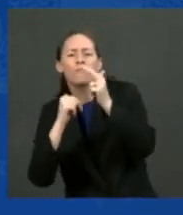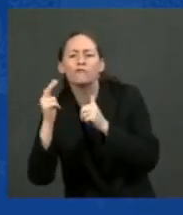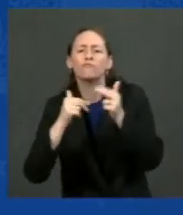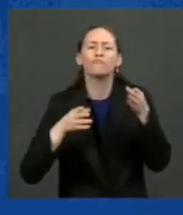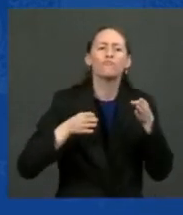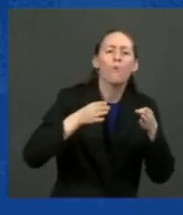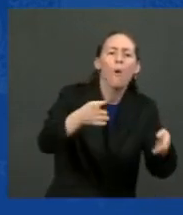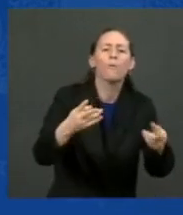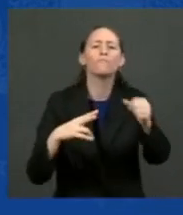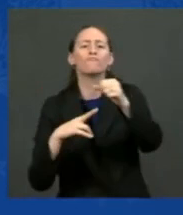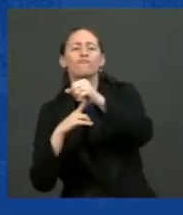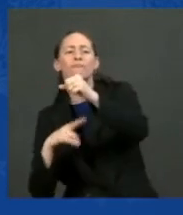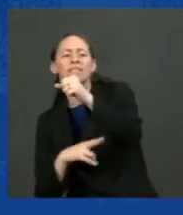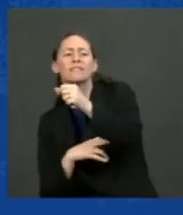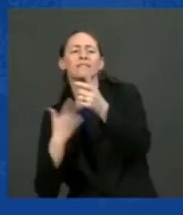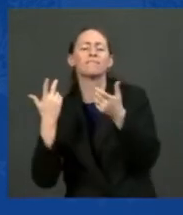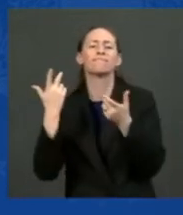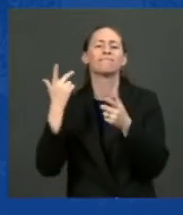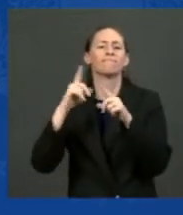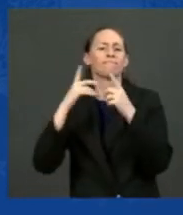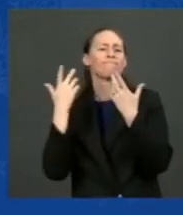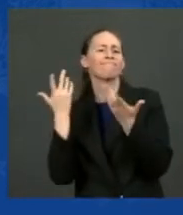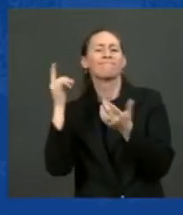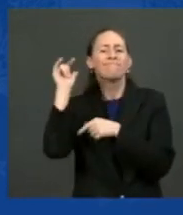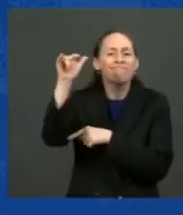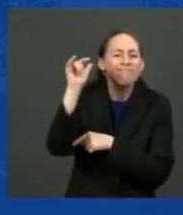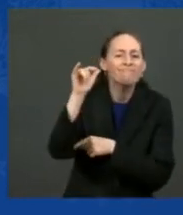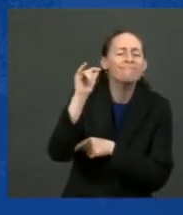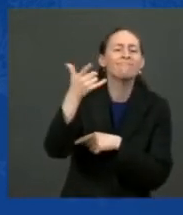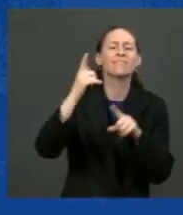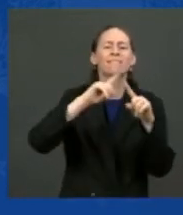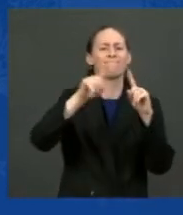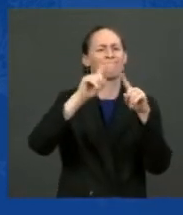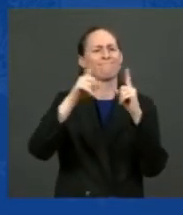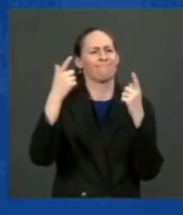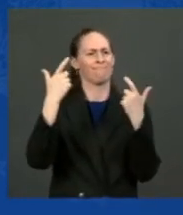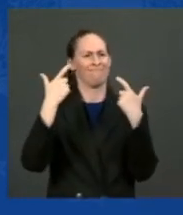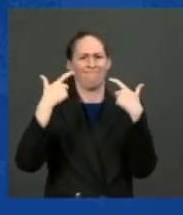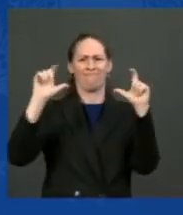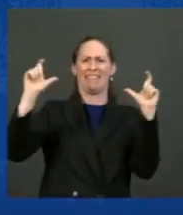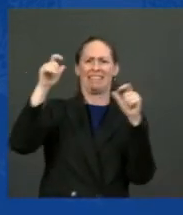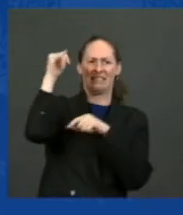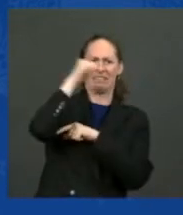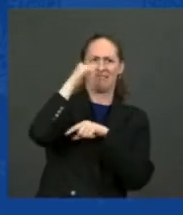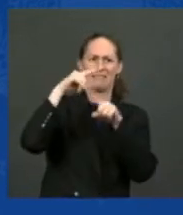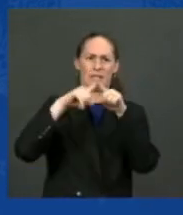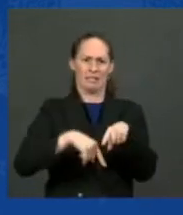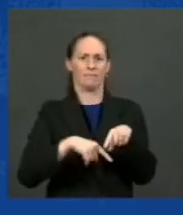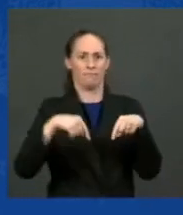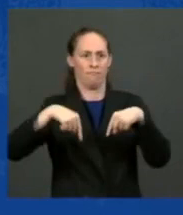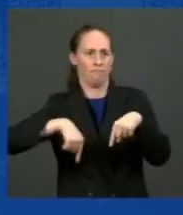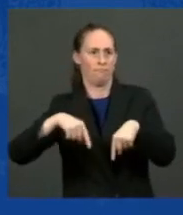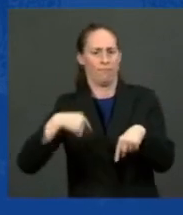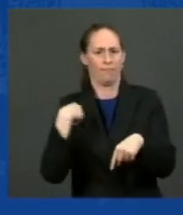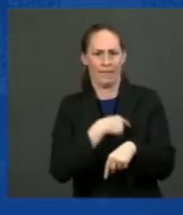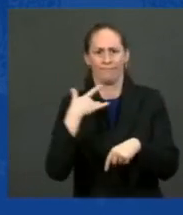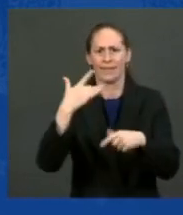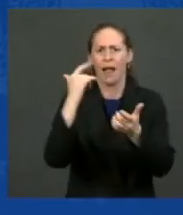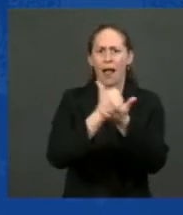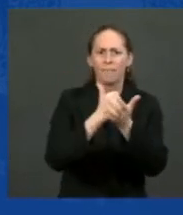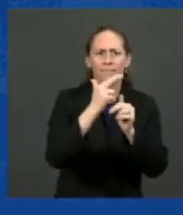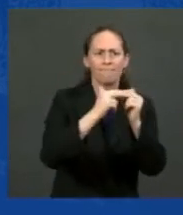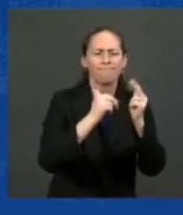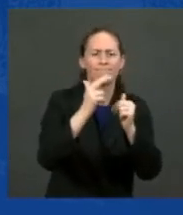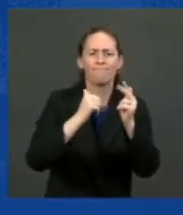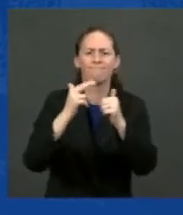plants, pipelines, airports, and nearly every large-scale project in the state. We operate the cranes, the